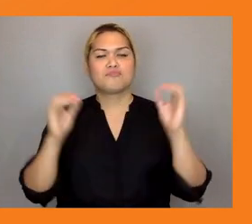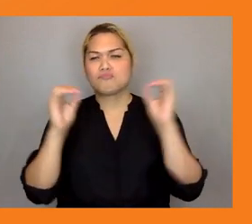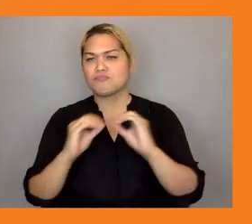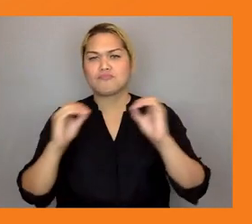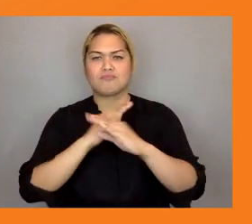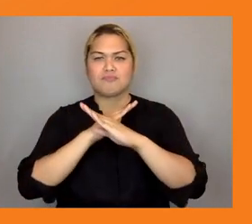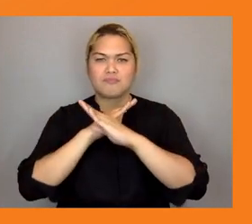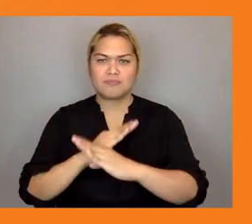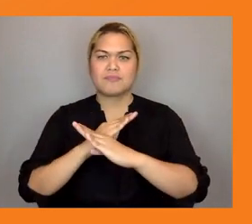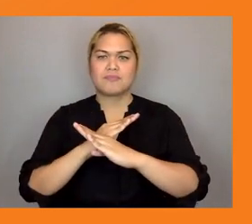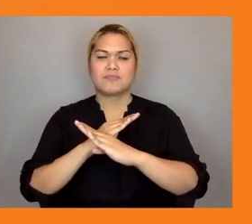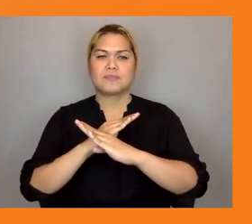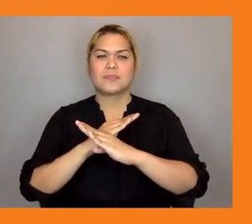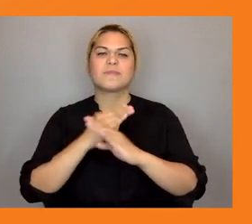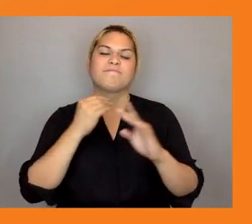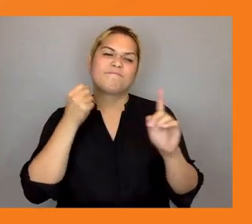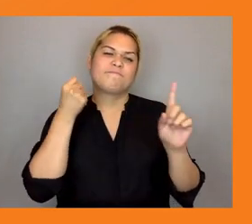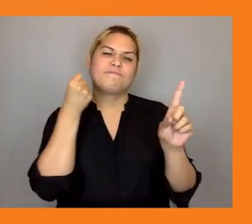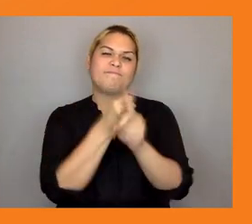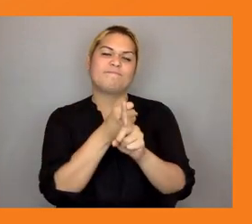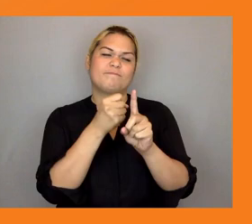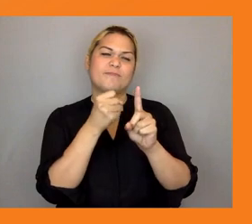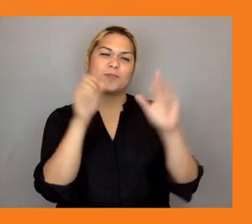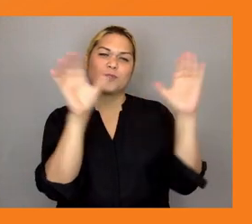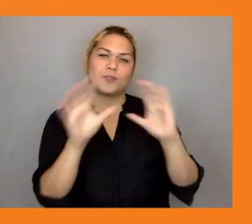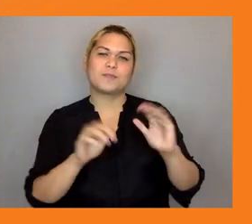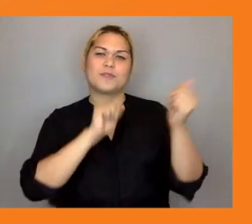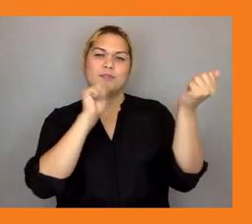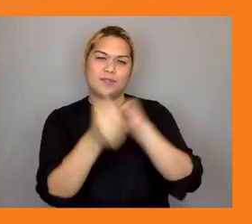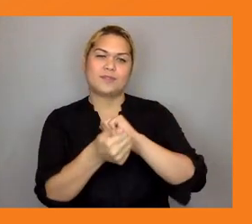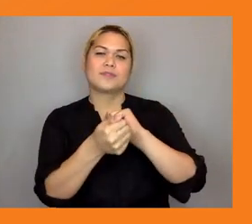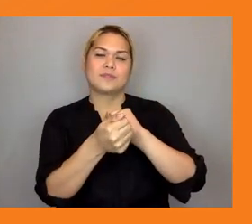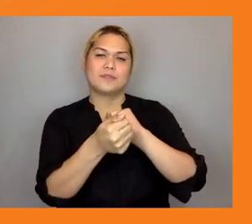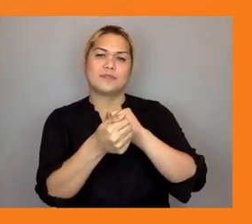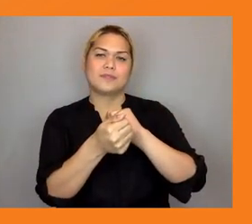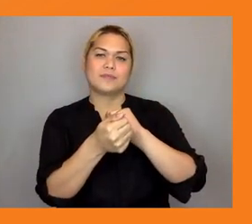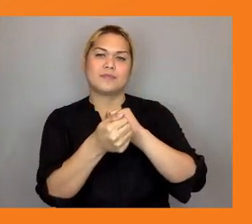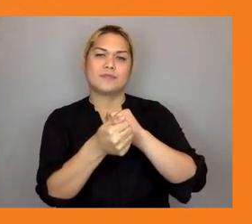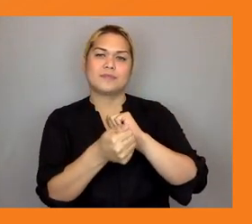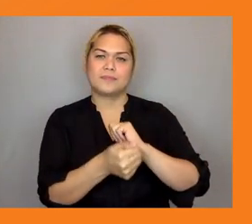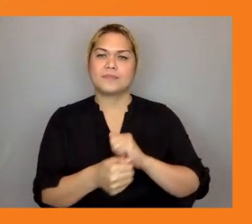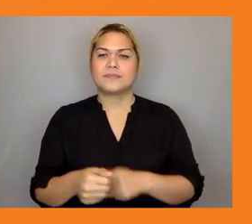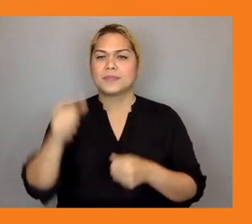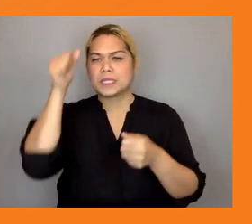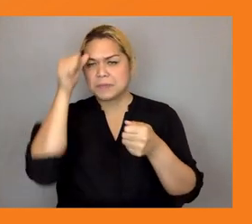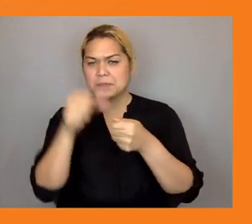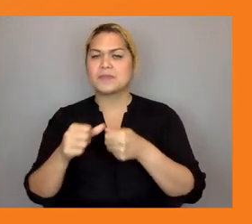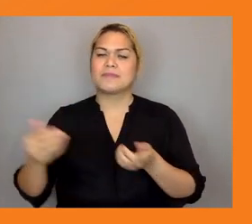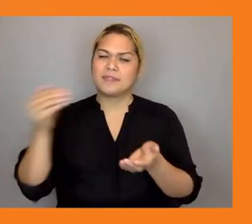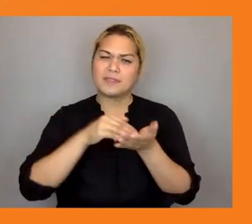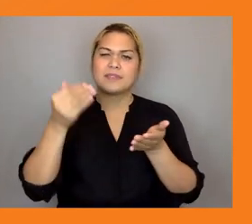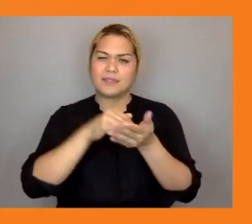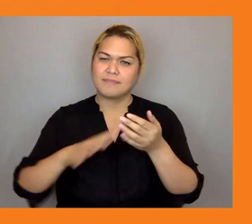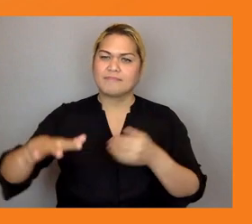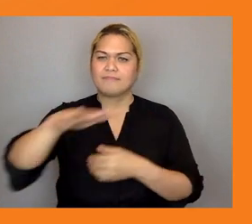time and time again we are reminded that marginalized groups especially girls and young women are disproportionately